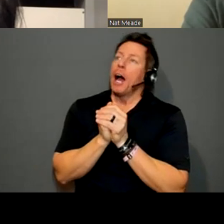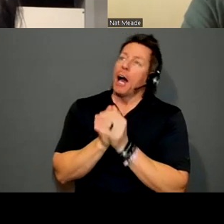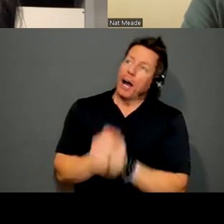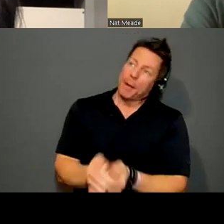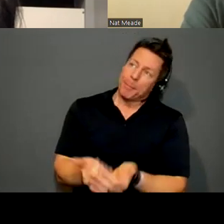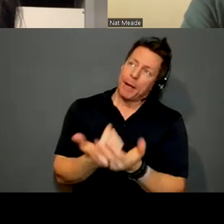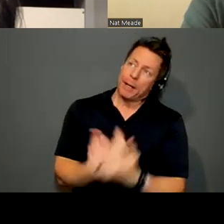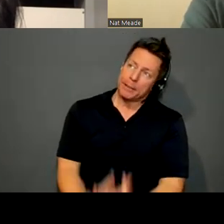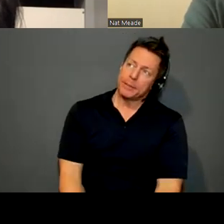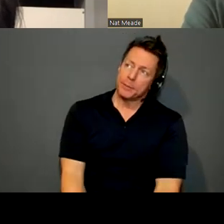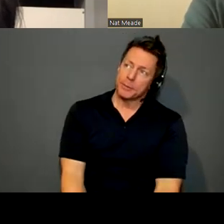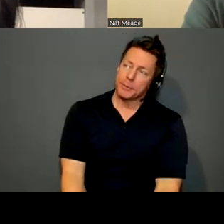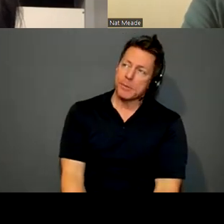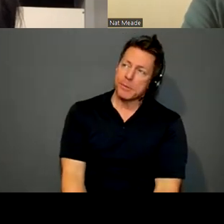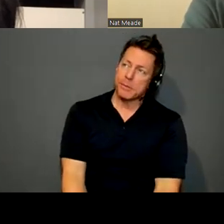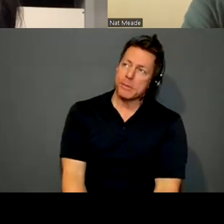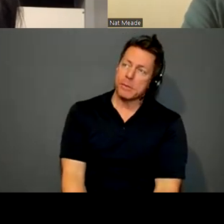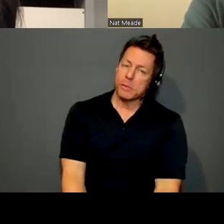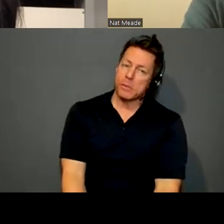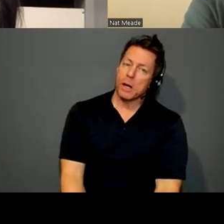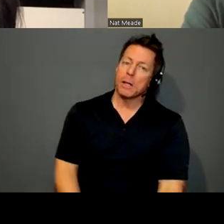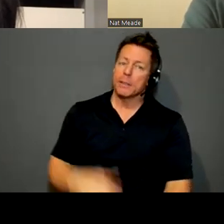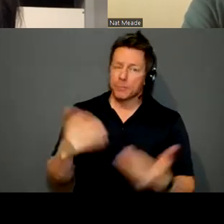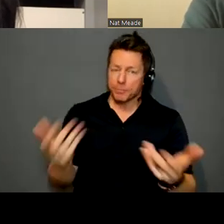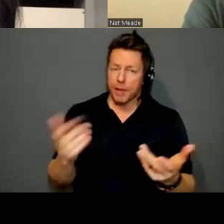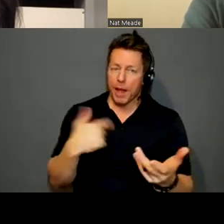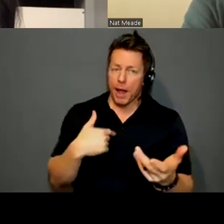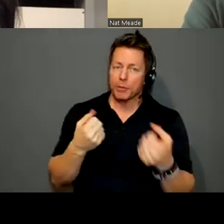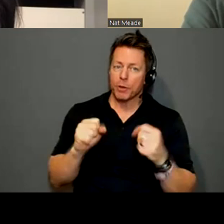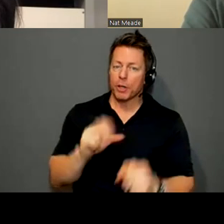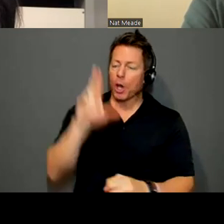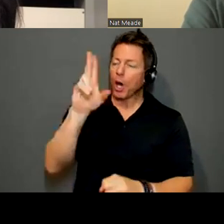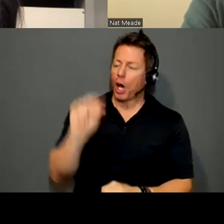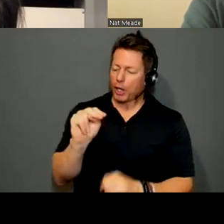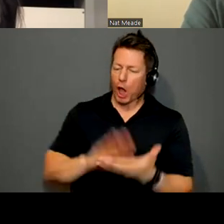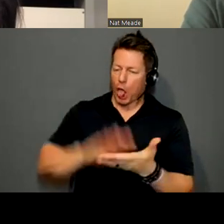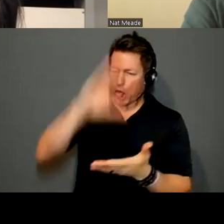ultimately trying to unlearn myself,